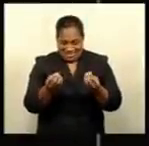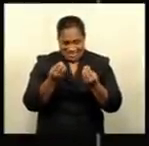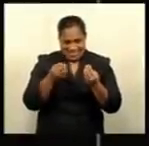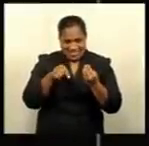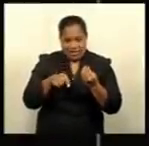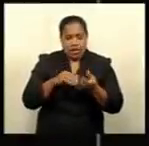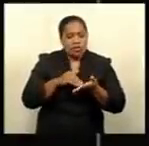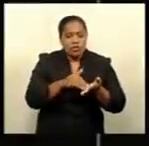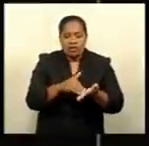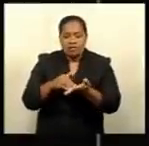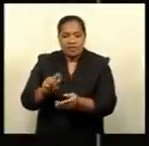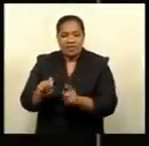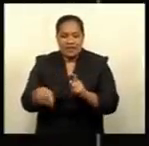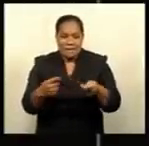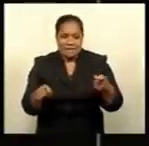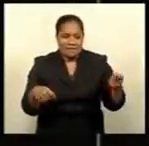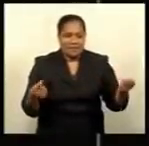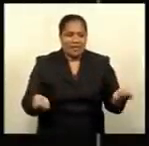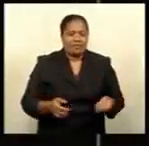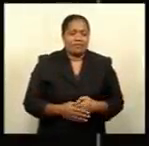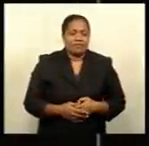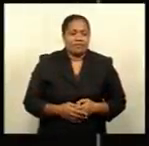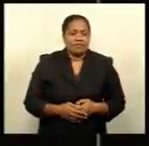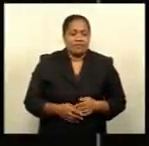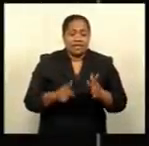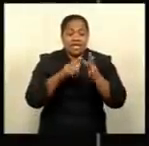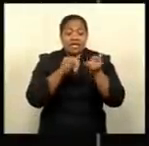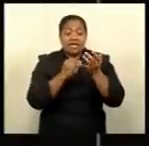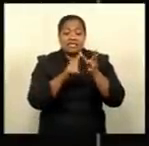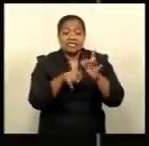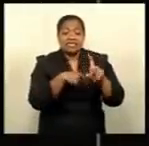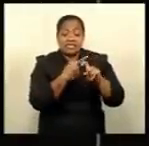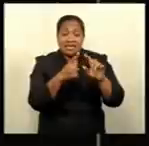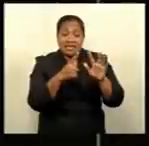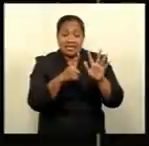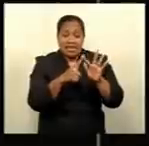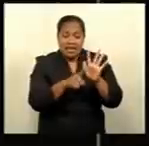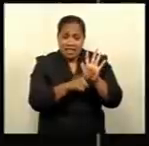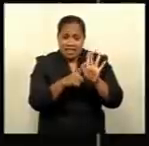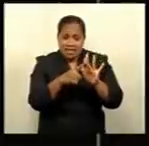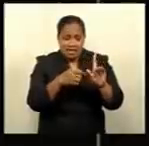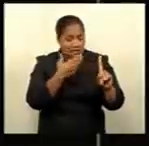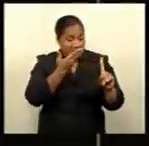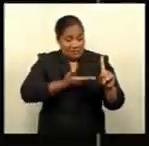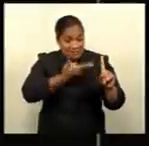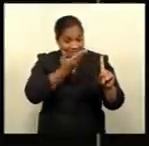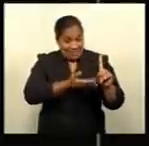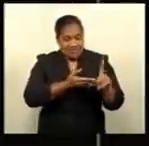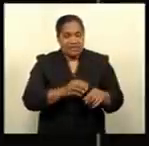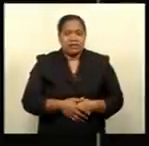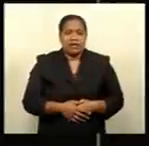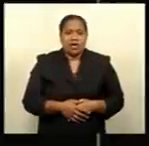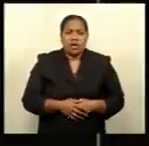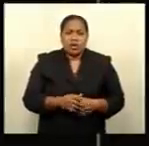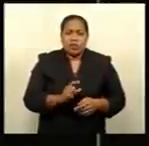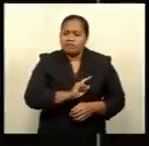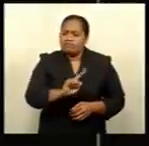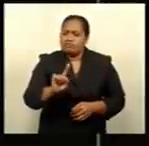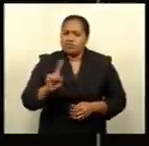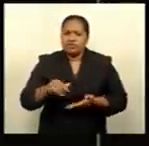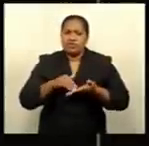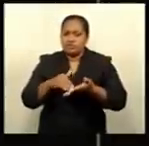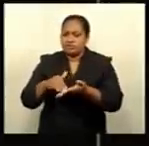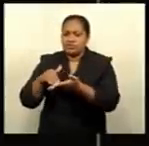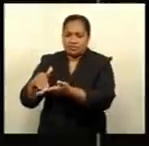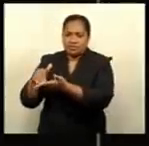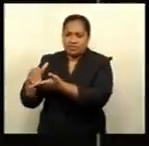pandemic. Isikeli Sovalevu is going out of his way to assist the villagers of Savu Bugalei by selling their produce